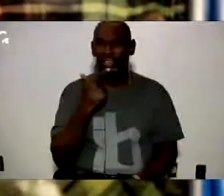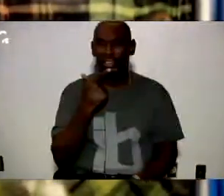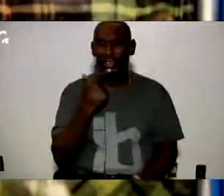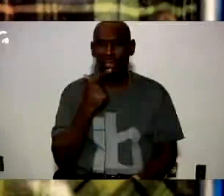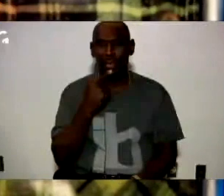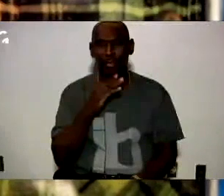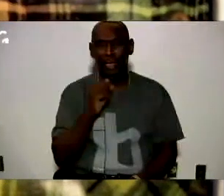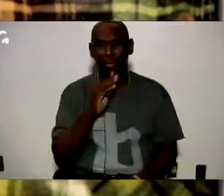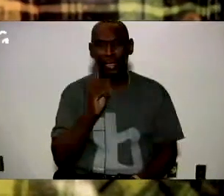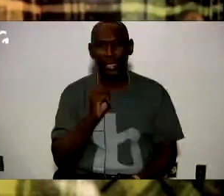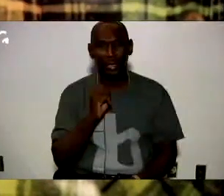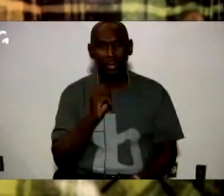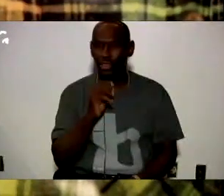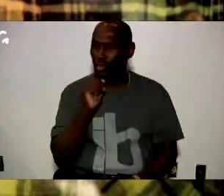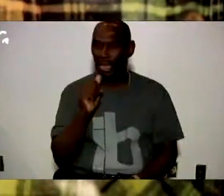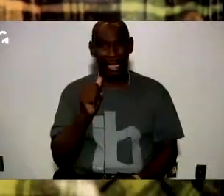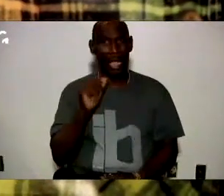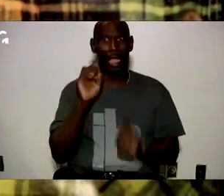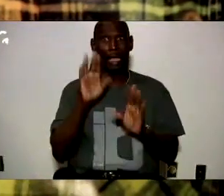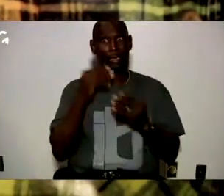I hate to tell you this, you're not in my wildest dreams.